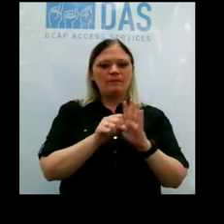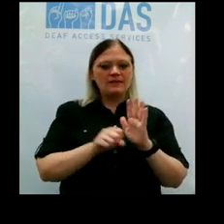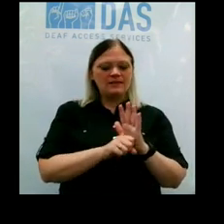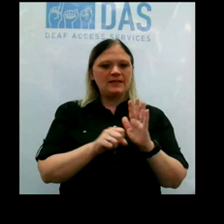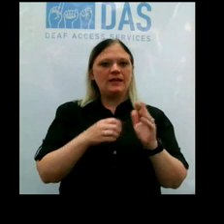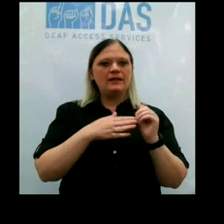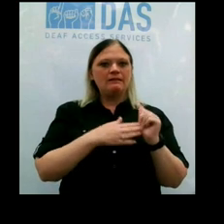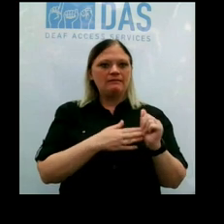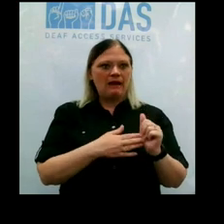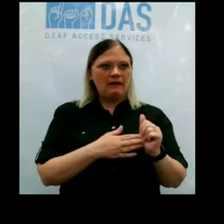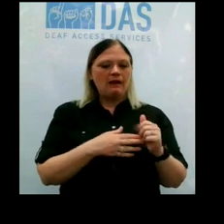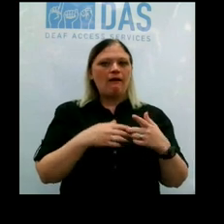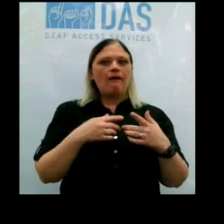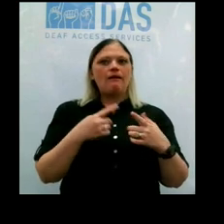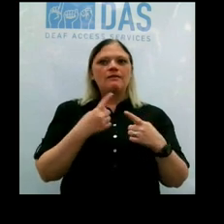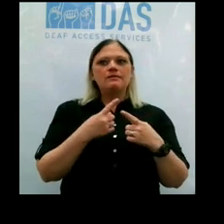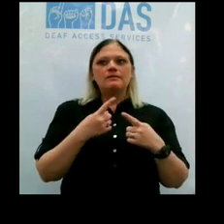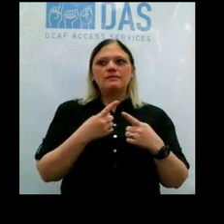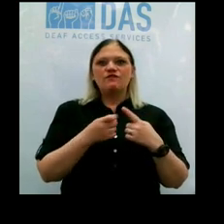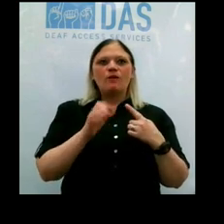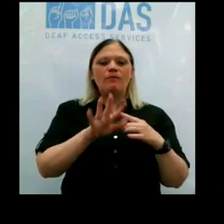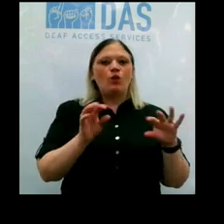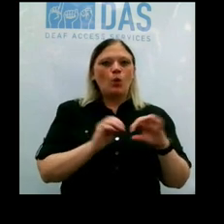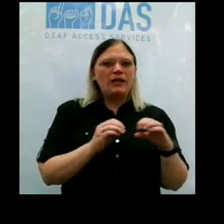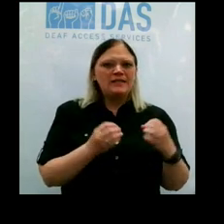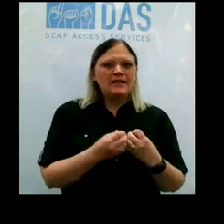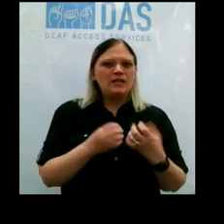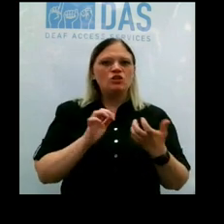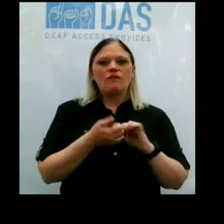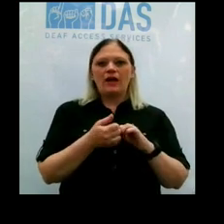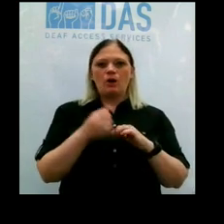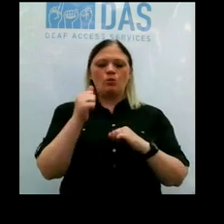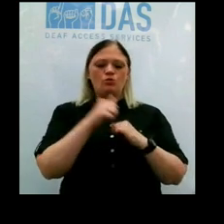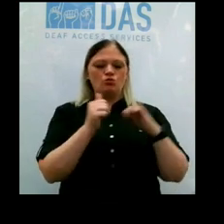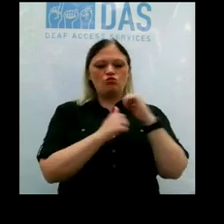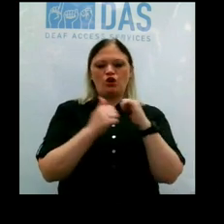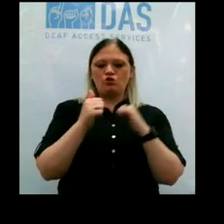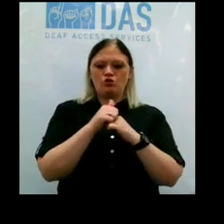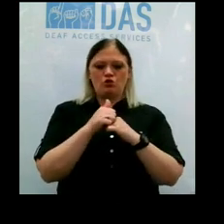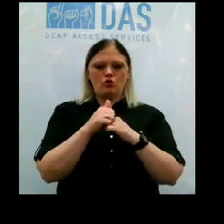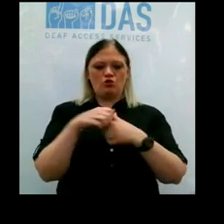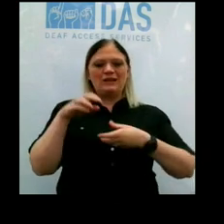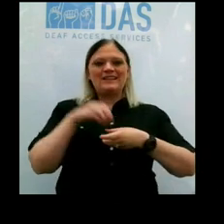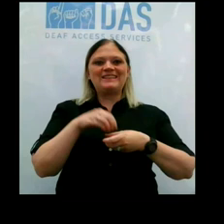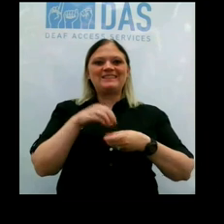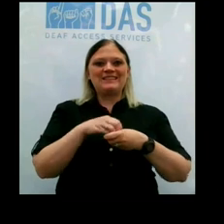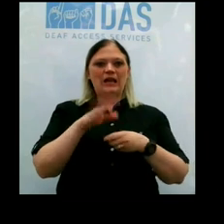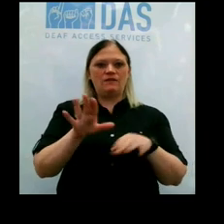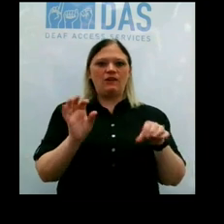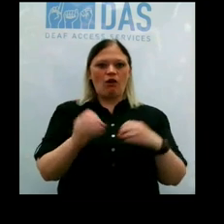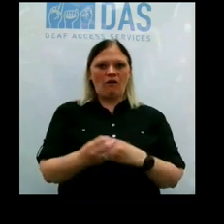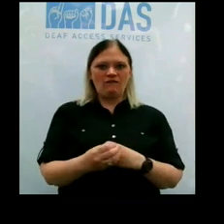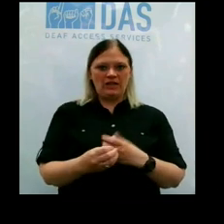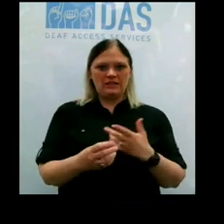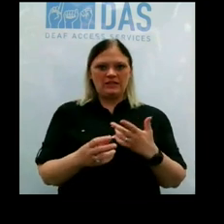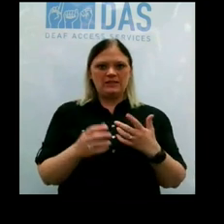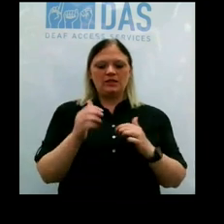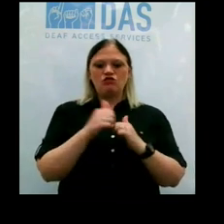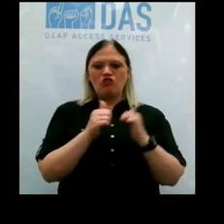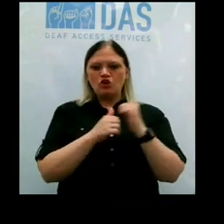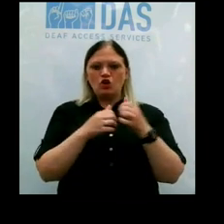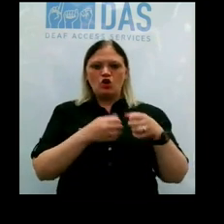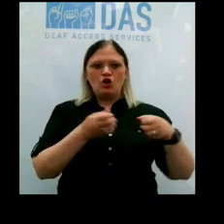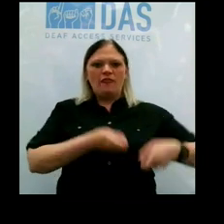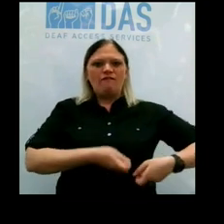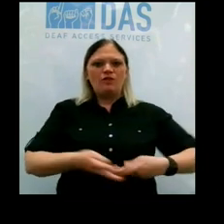guidelines for their medical professional organization of how to structure the inside of their offices and structure the